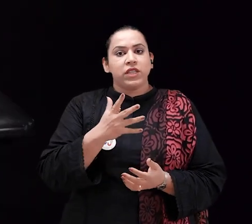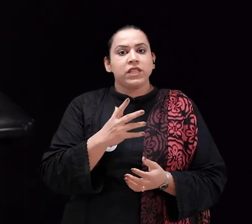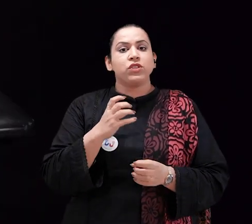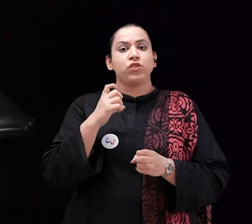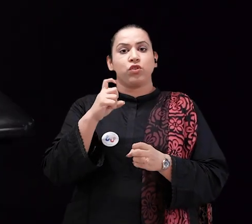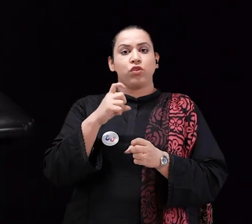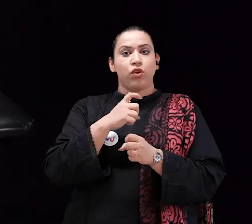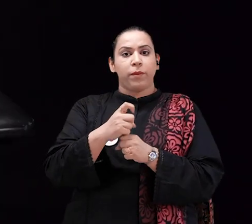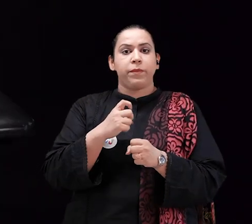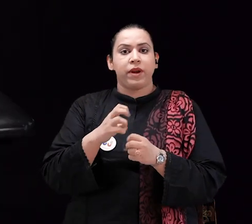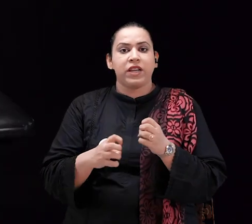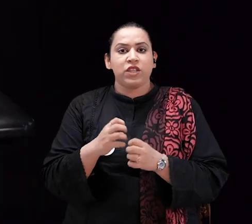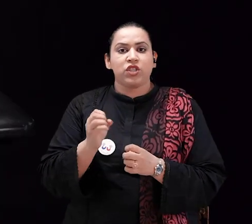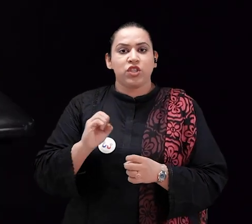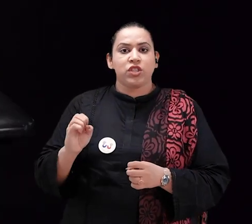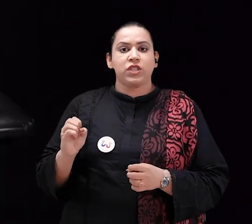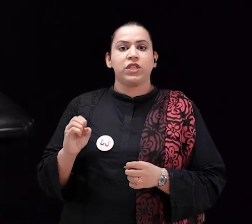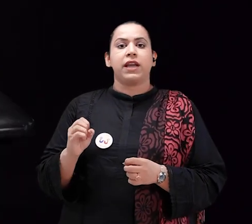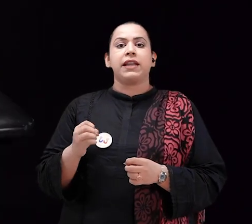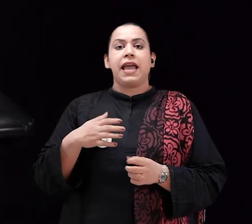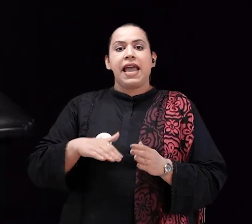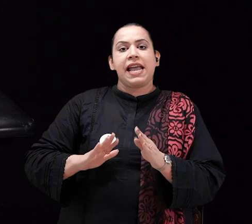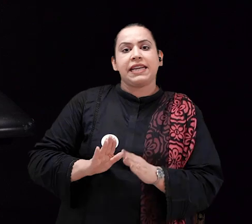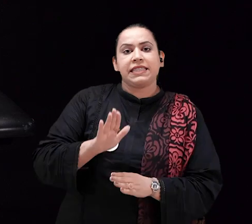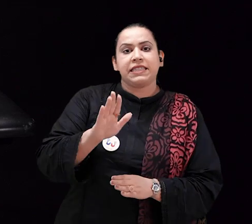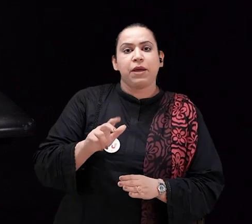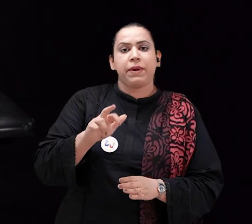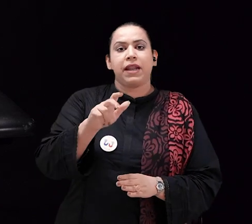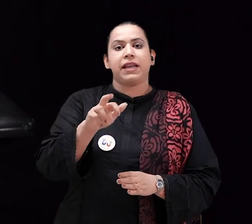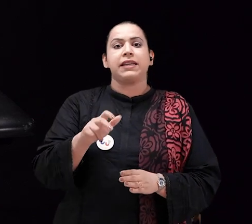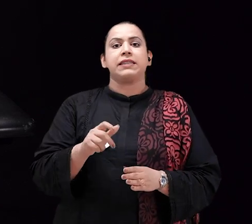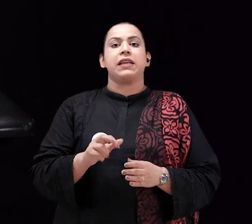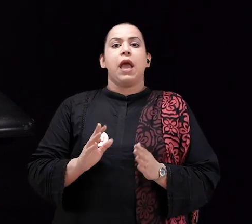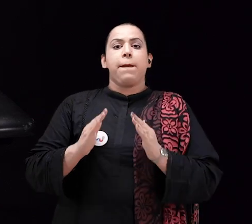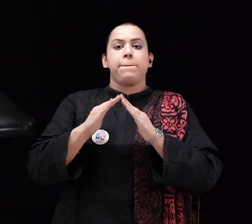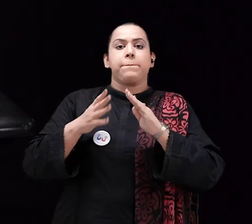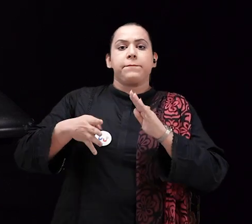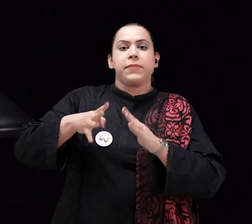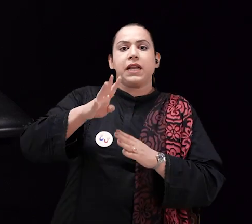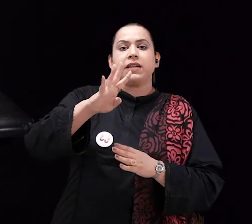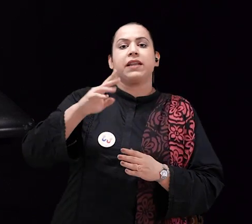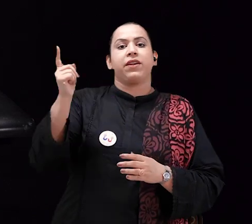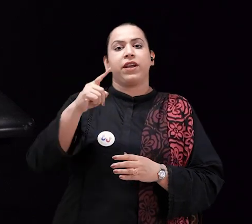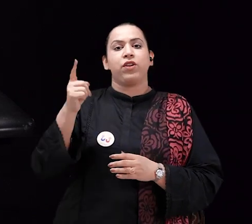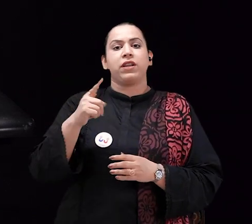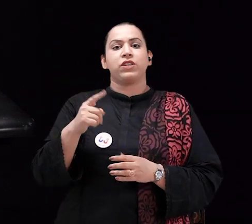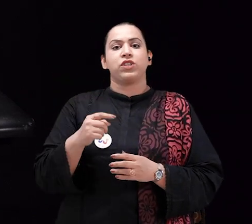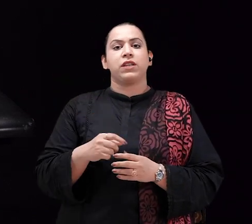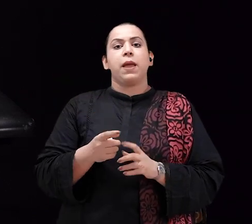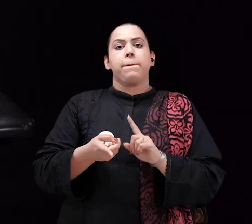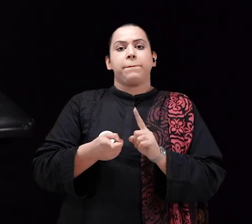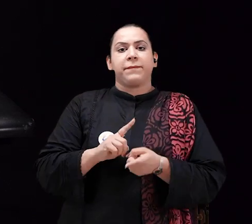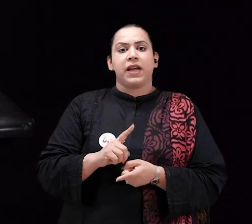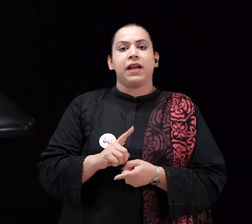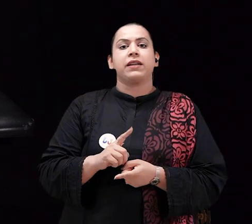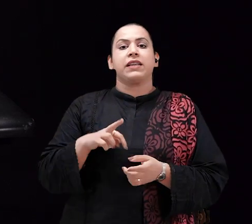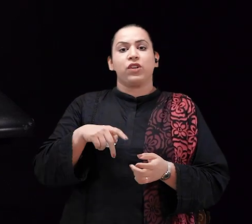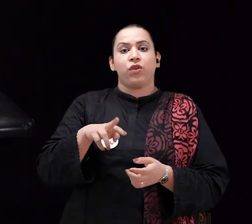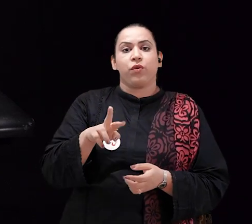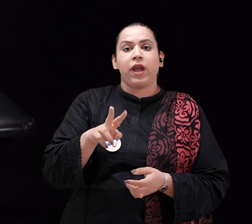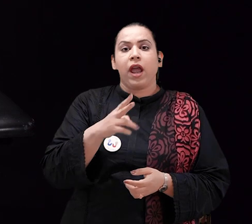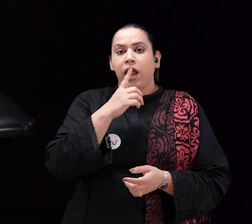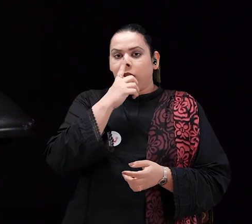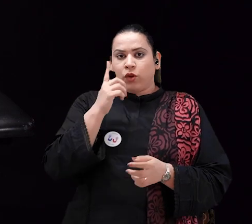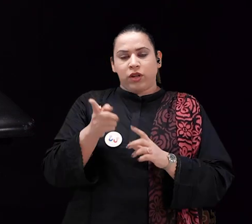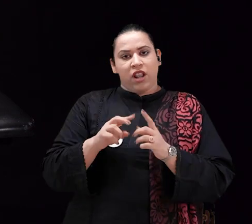we were not only given what we were asked for, that is, the incorporation of these accessibility codes